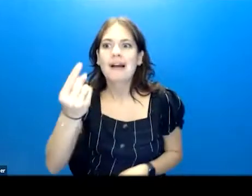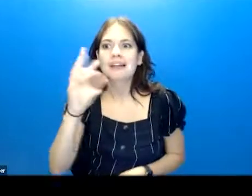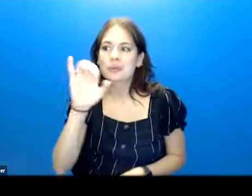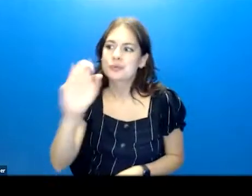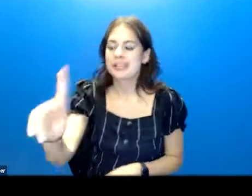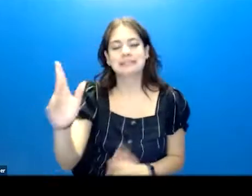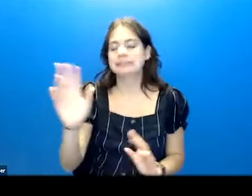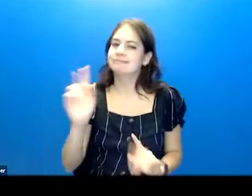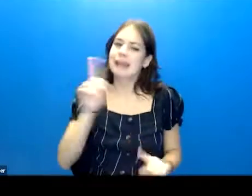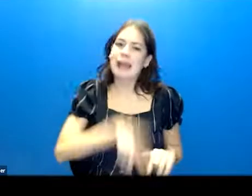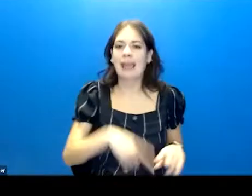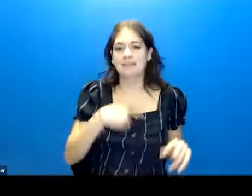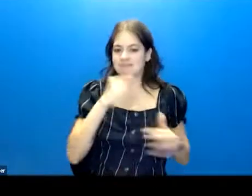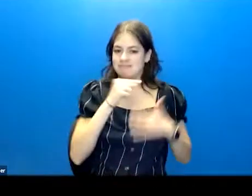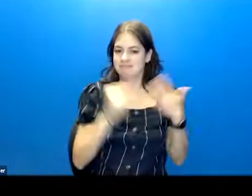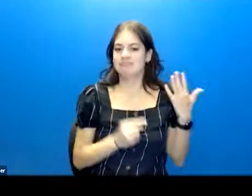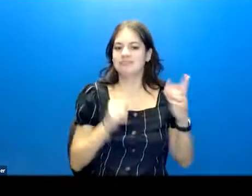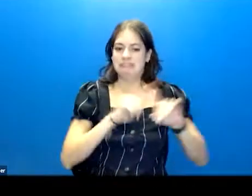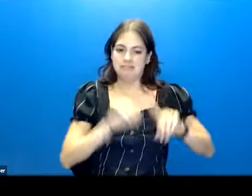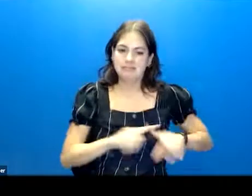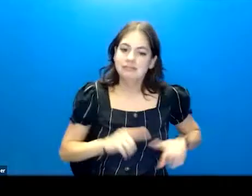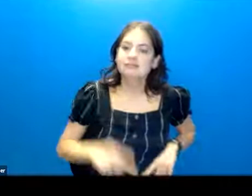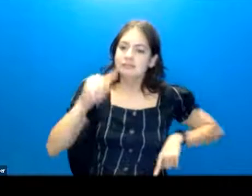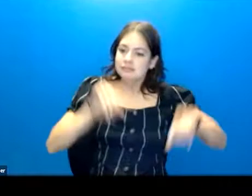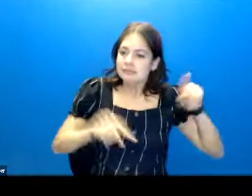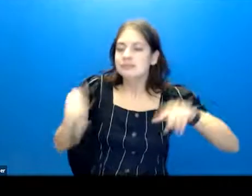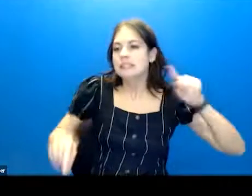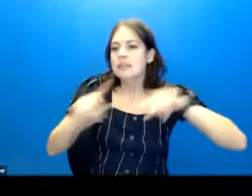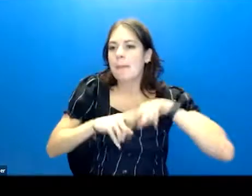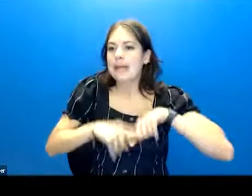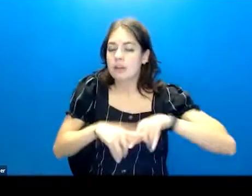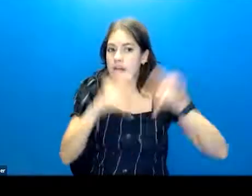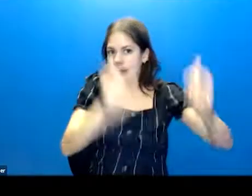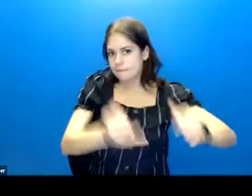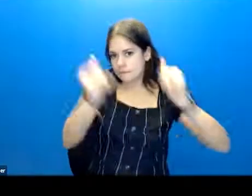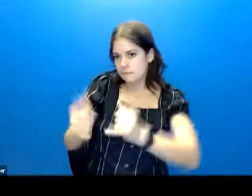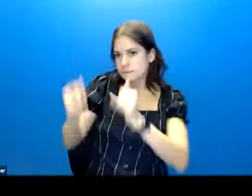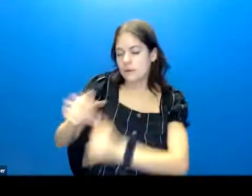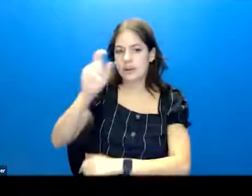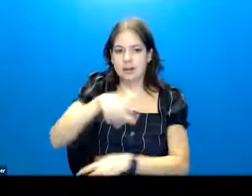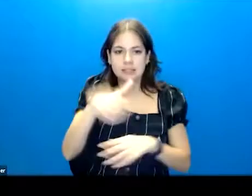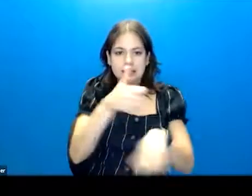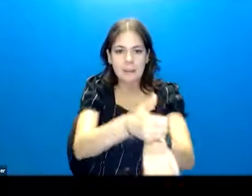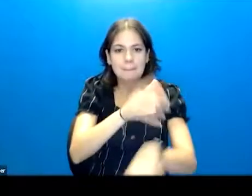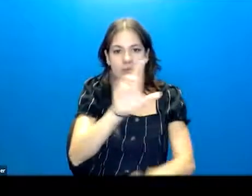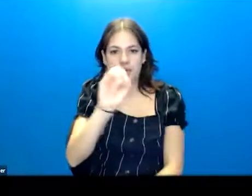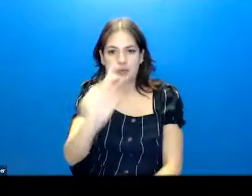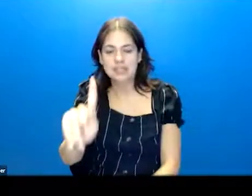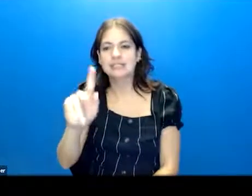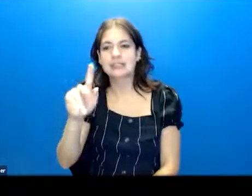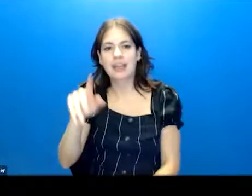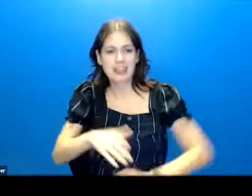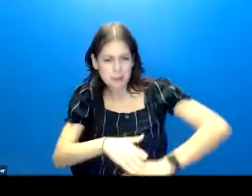It's going to be based on a multitude, and it's going to be very individual. You're going to need to put together the risk factors and the